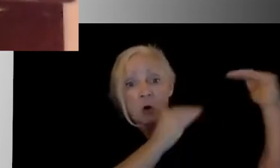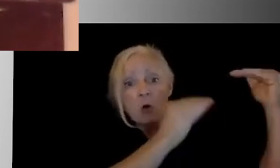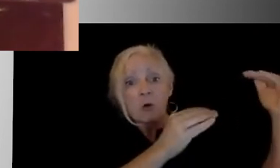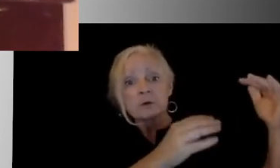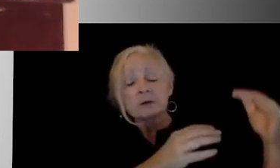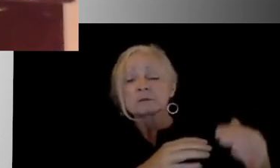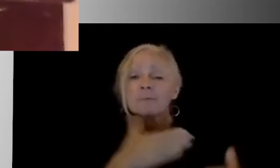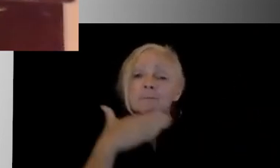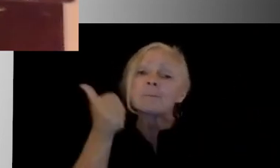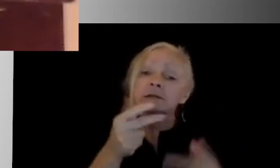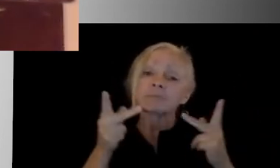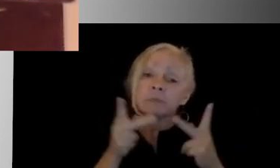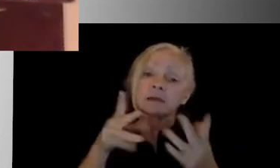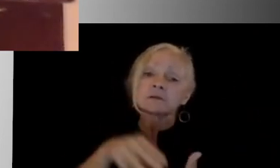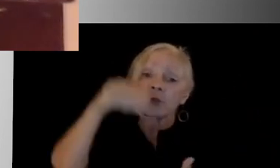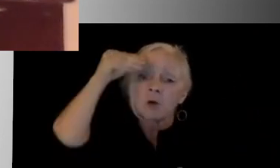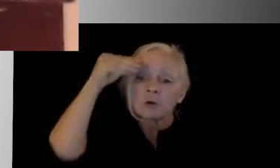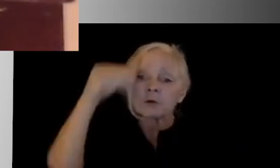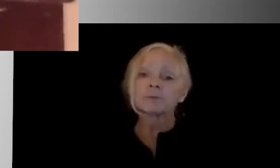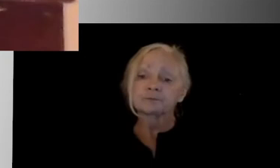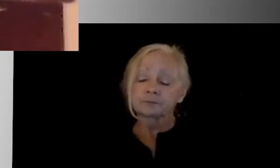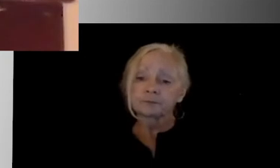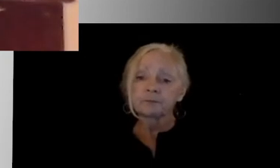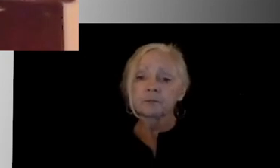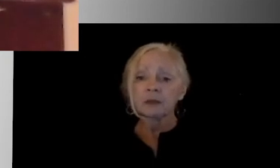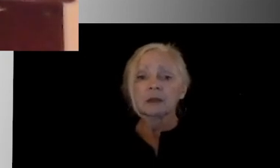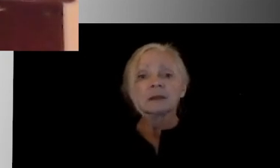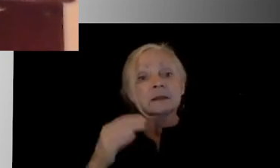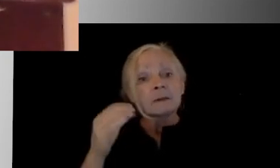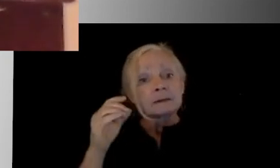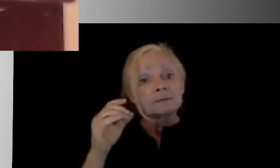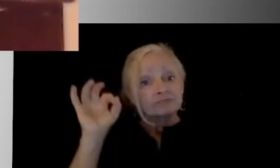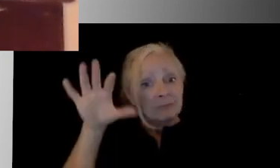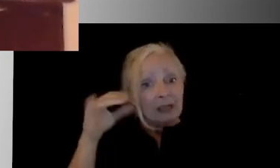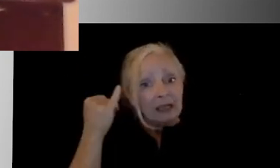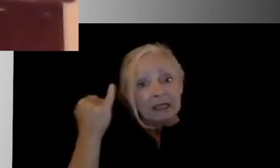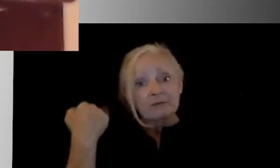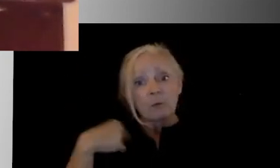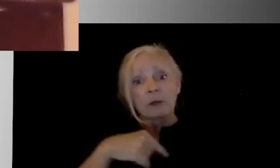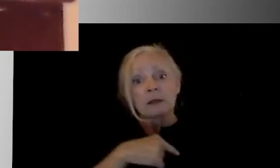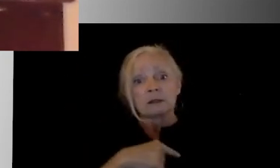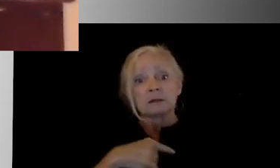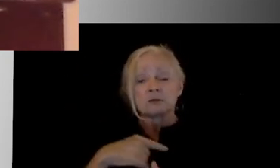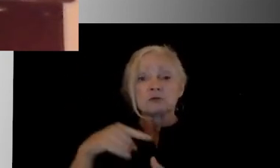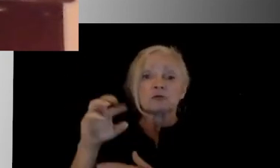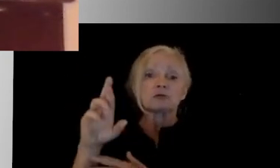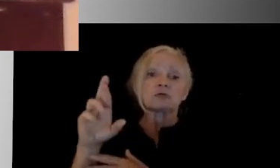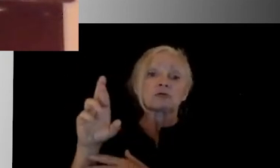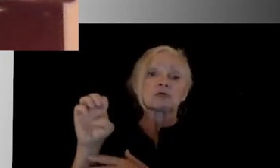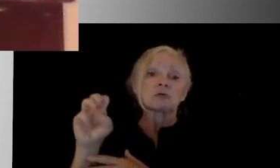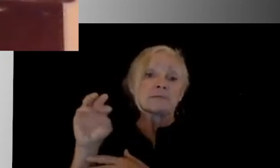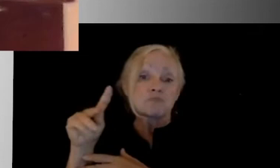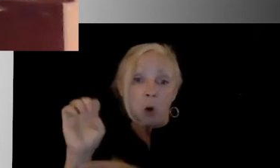We would also tell you that as we look at going remotely, we'll be doing a lot of blended learning inside of our classroom. We'll be preparing